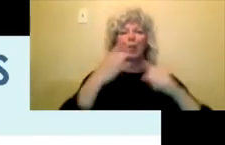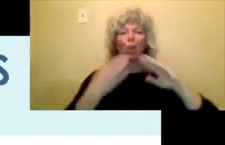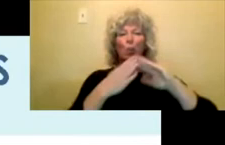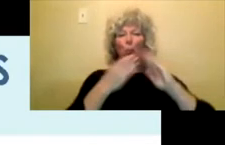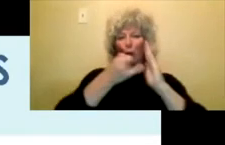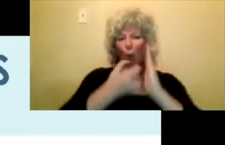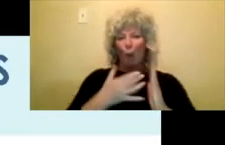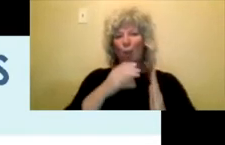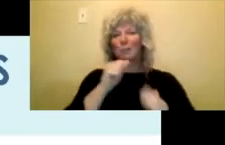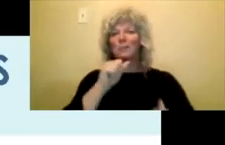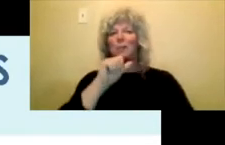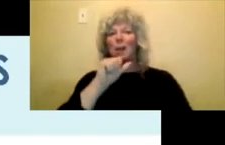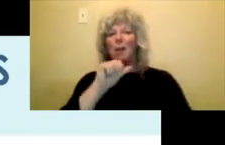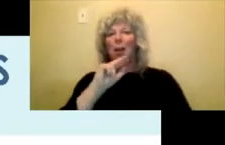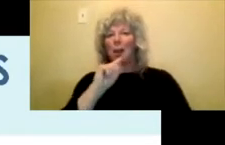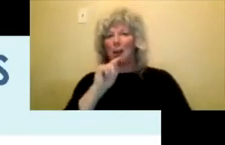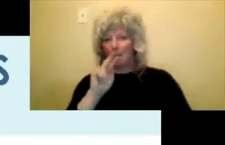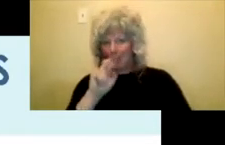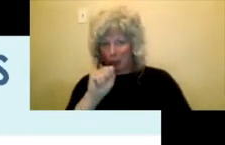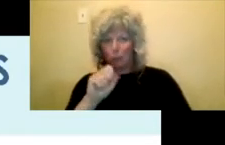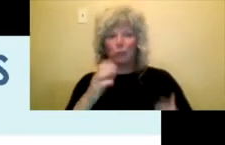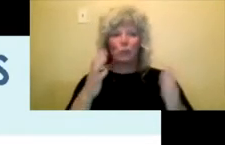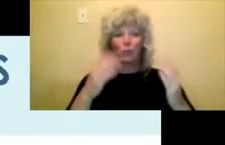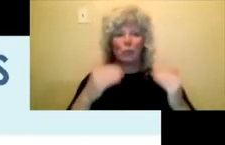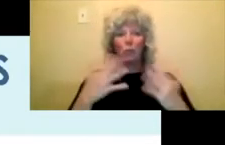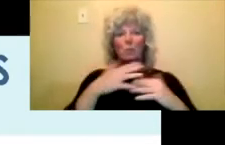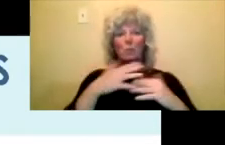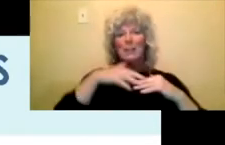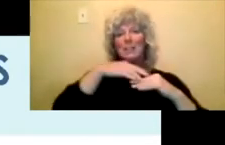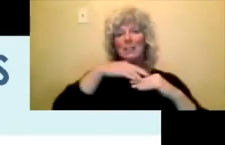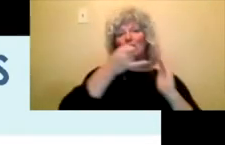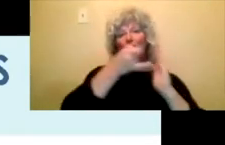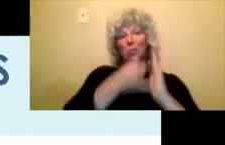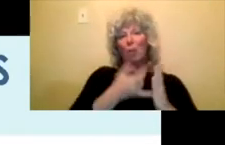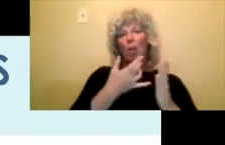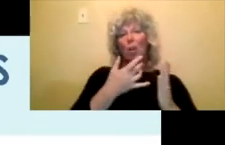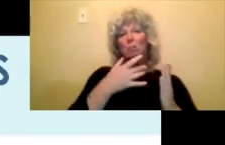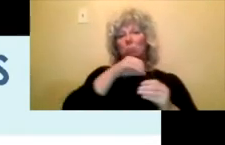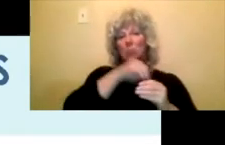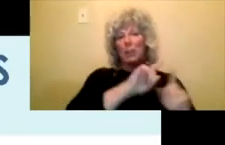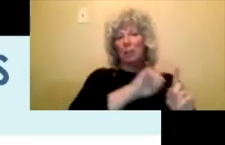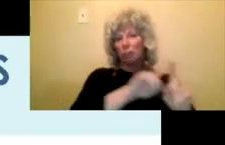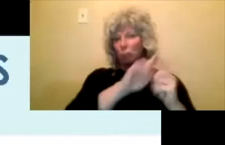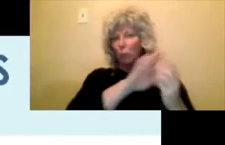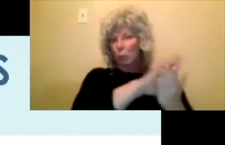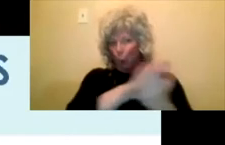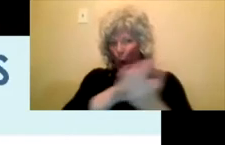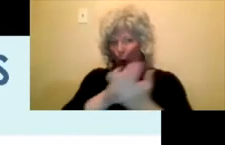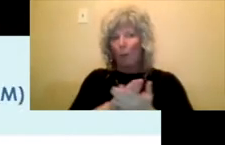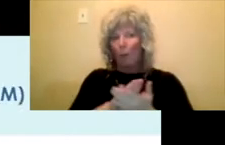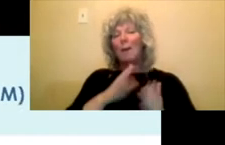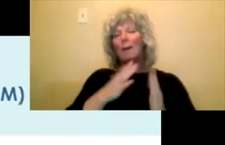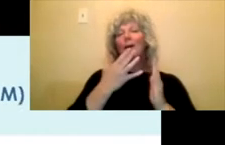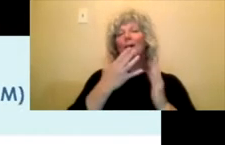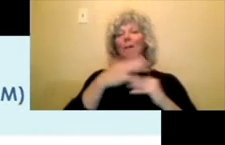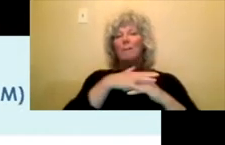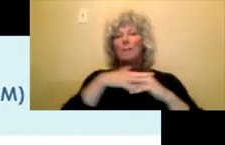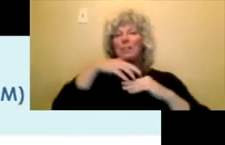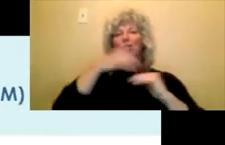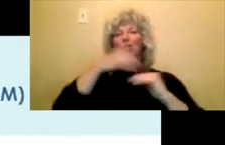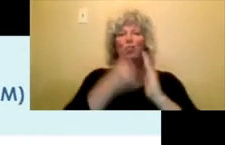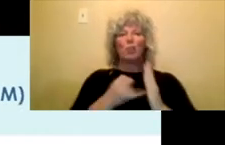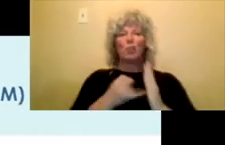artists in the schools, um, and then Indigenous artists in Northern Flying communities. So